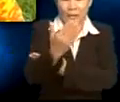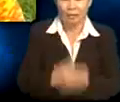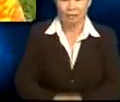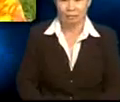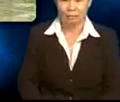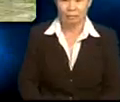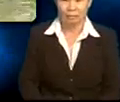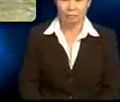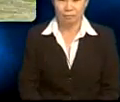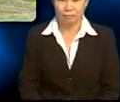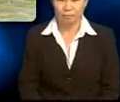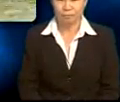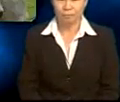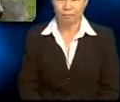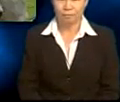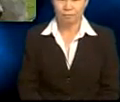Pay